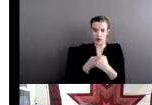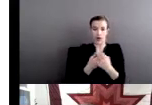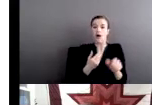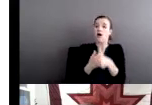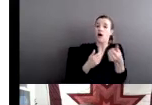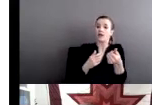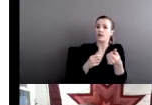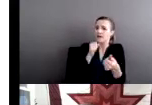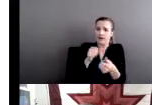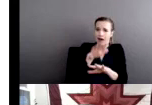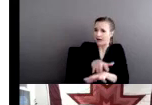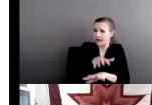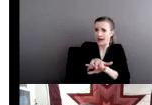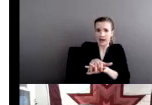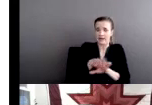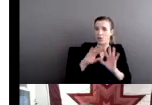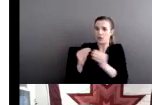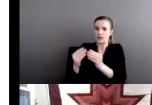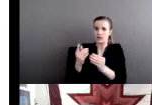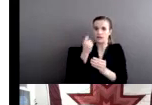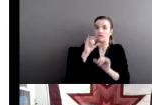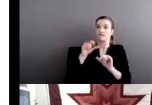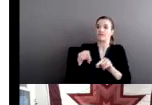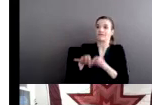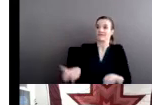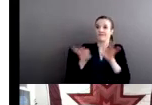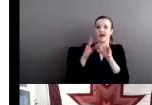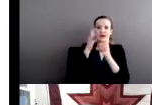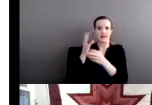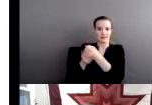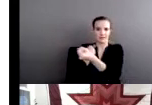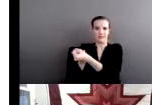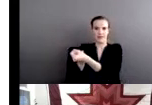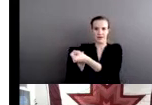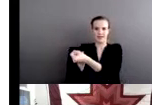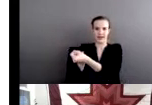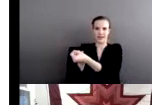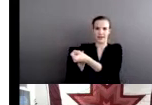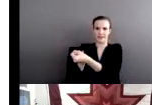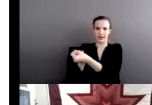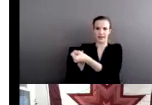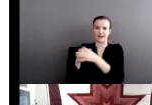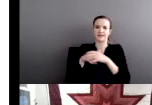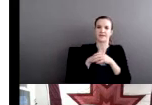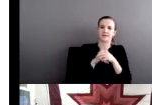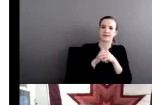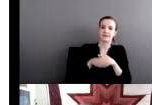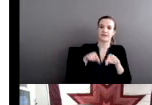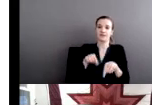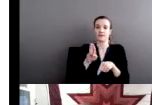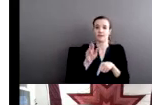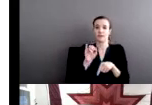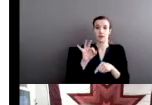understood what was at stake and decided to side with our efforts. So within this brief, this is a picture of the